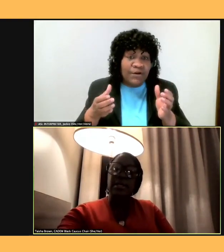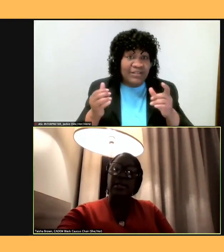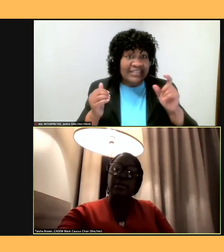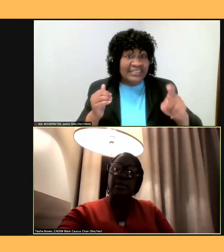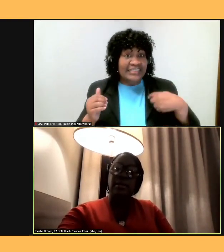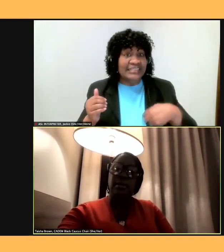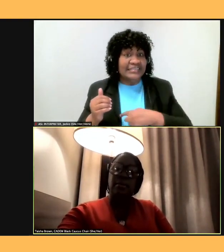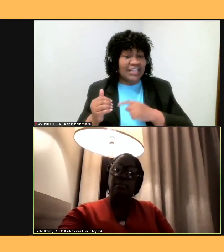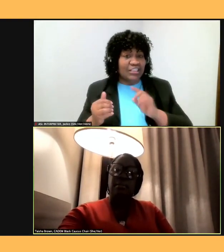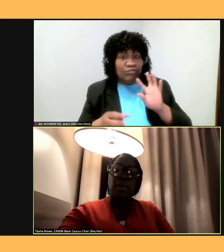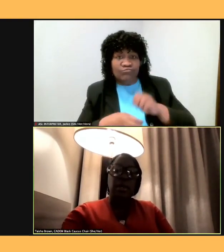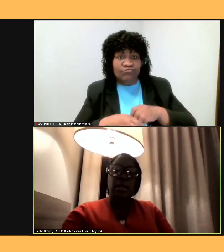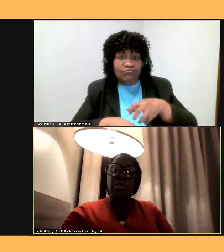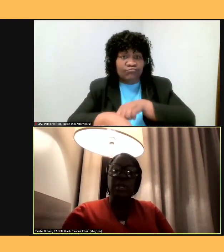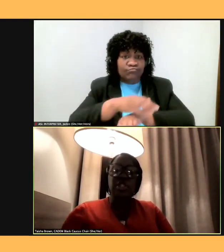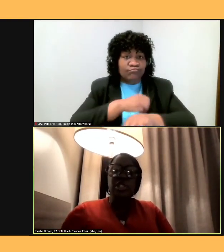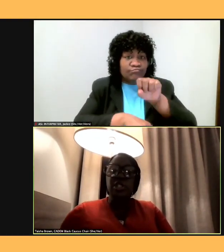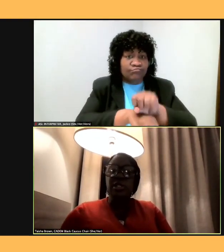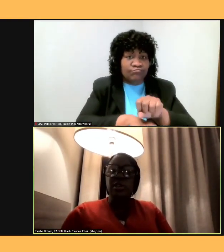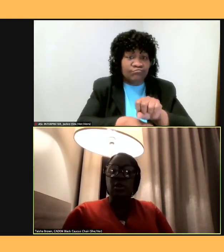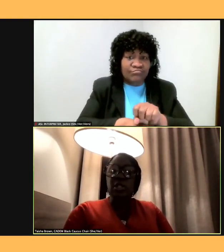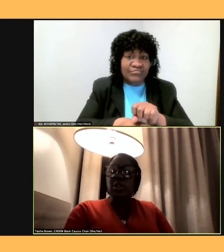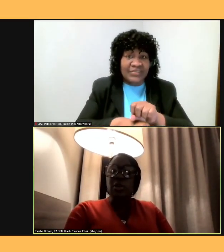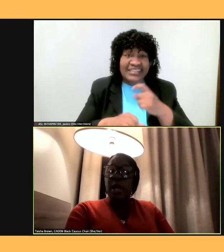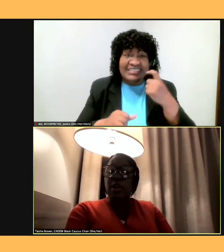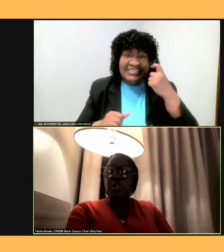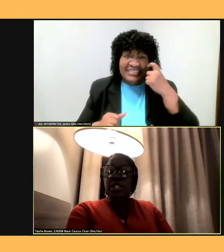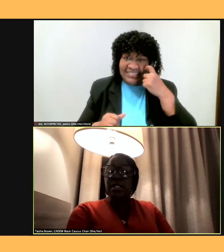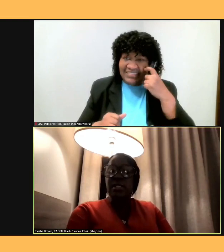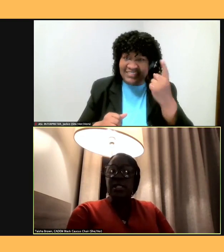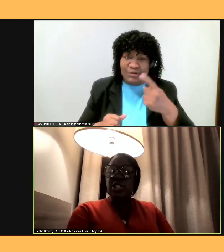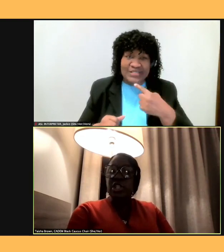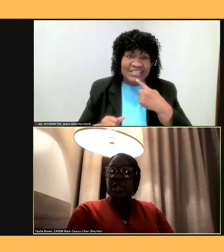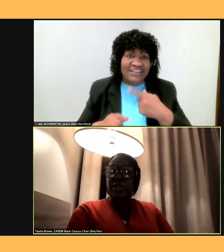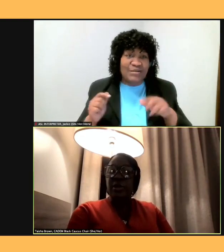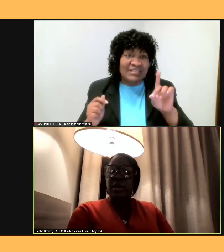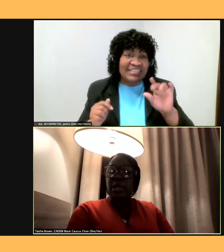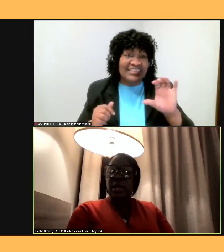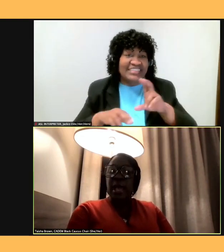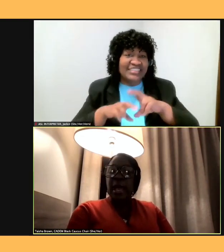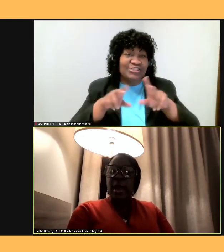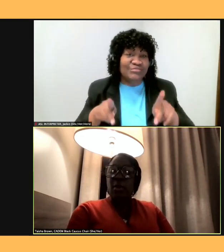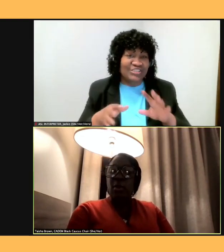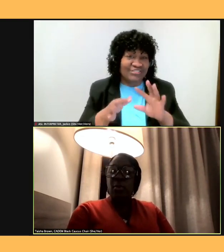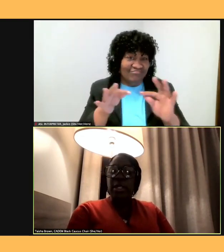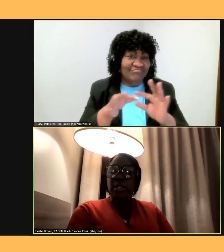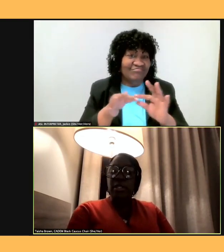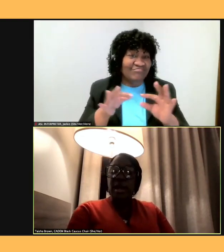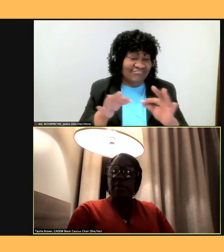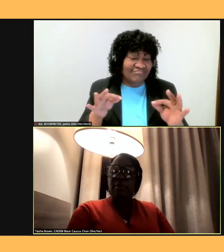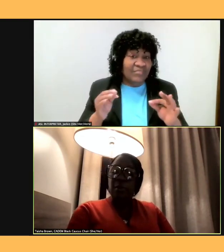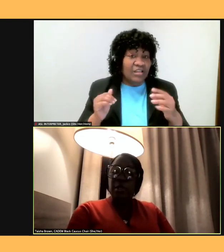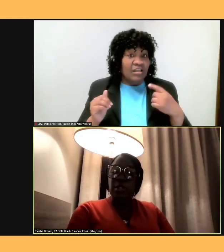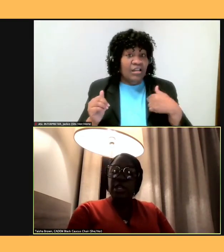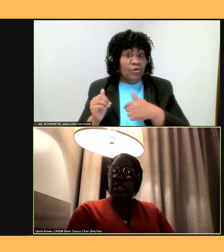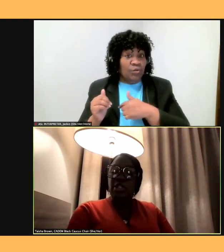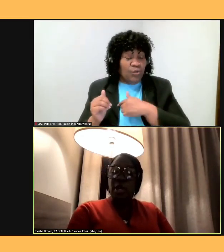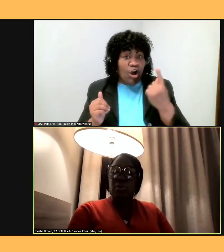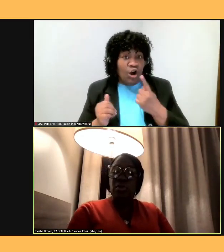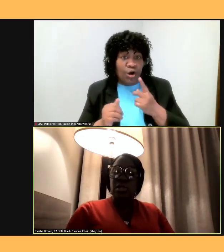It was mentioned just earlier by our DNC chair how we looked out for Doug Jones.